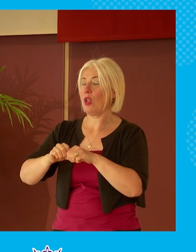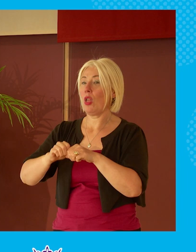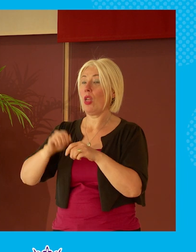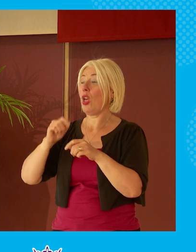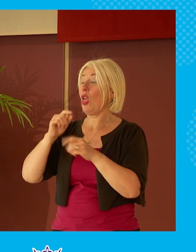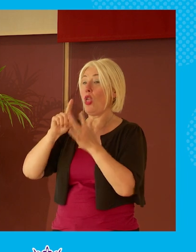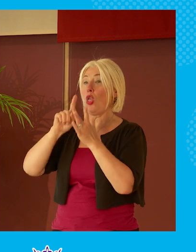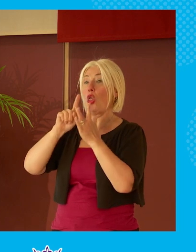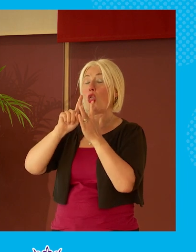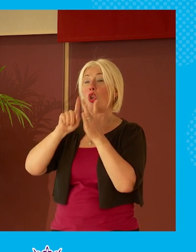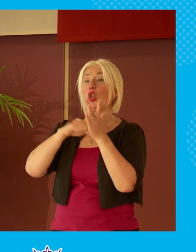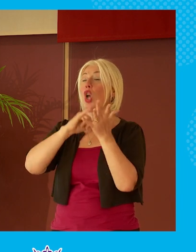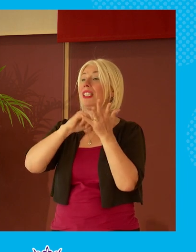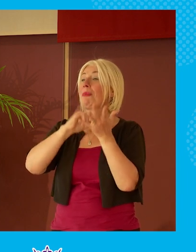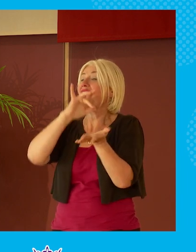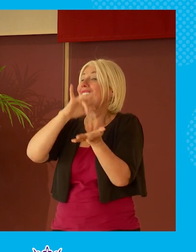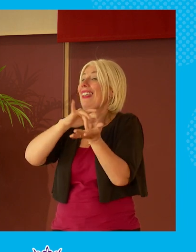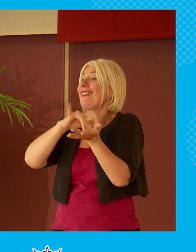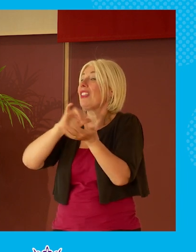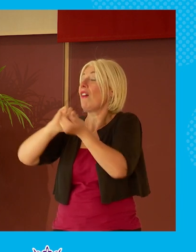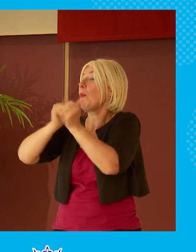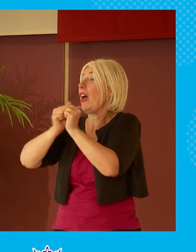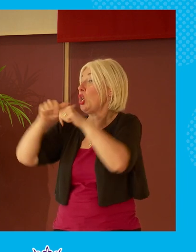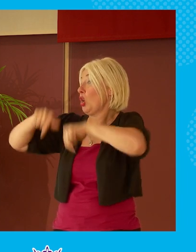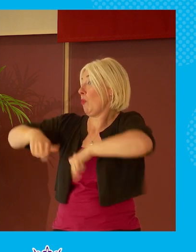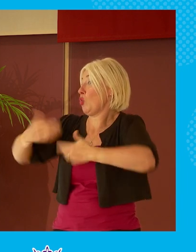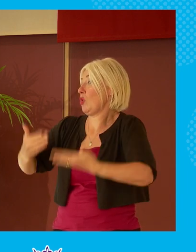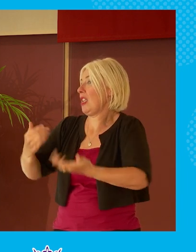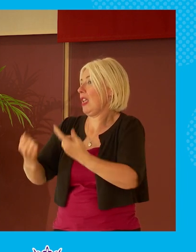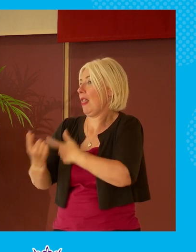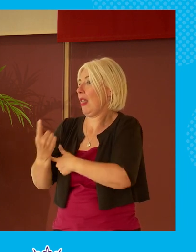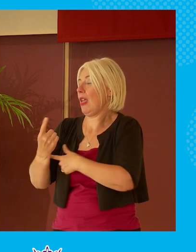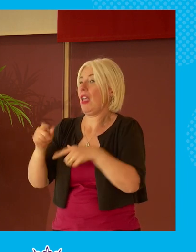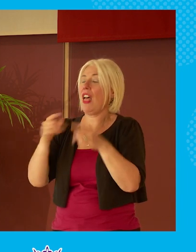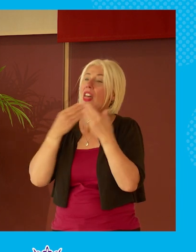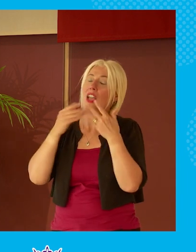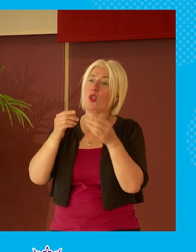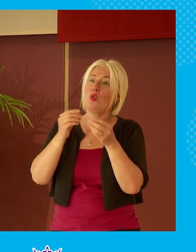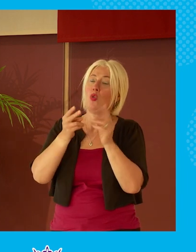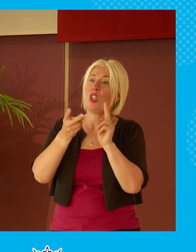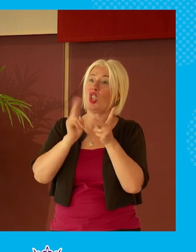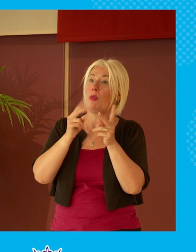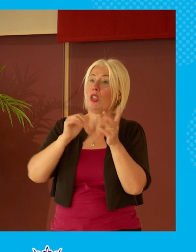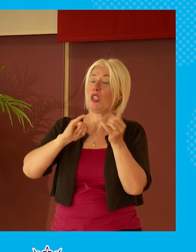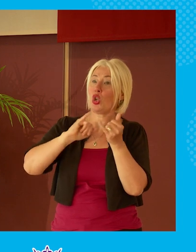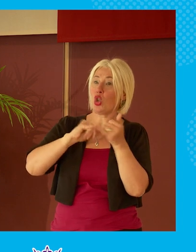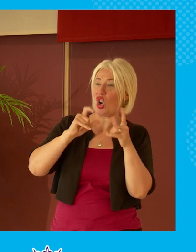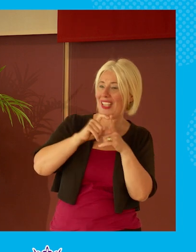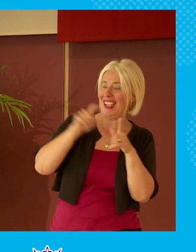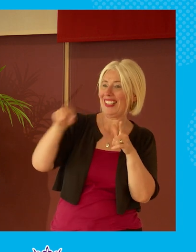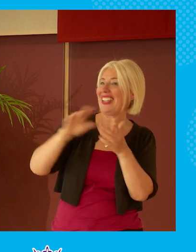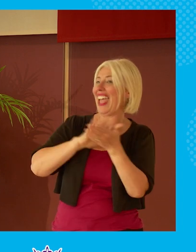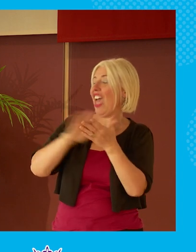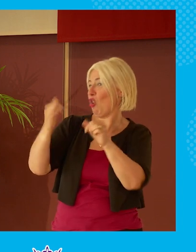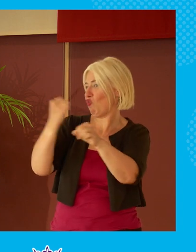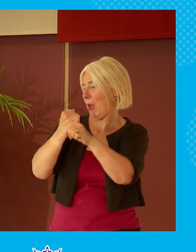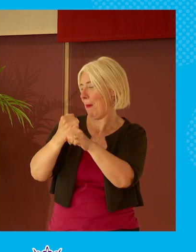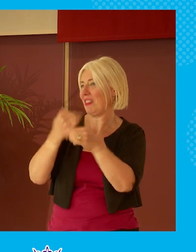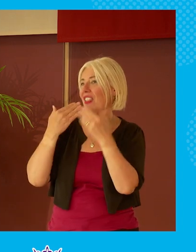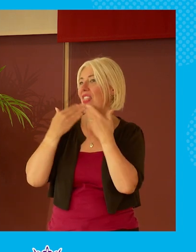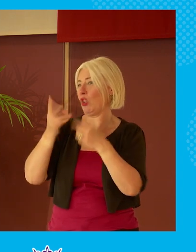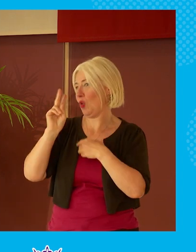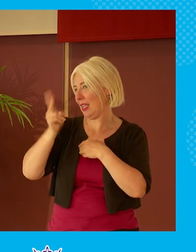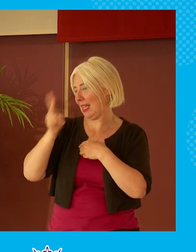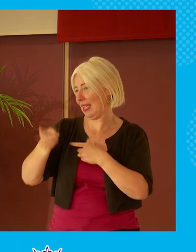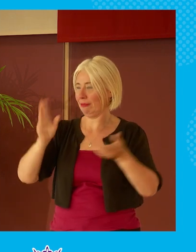smith center for their partnership um in today's event thank our bsl interpreters shoma dixon and heather graham again for